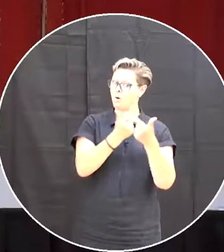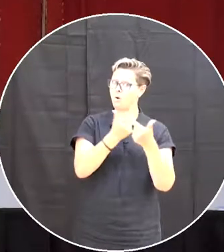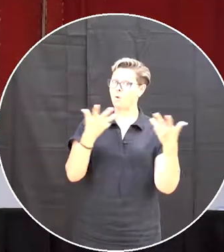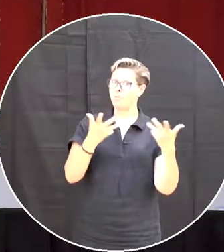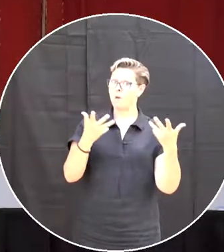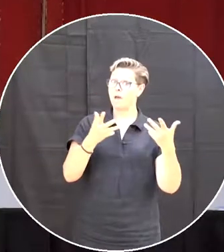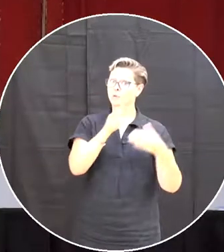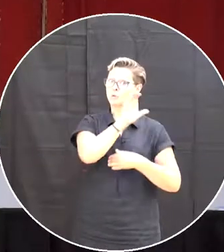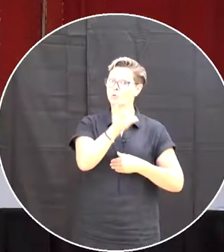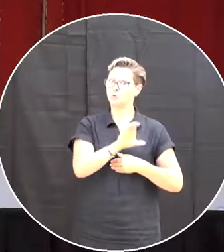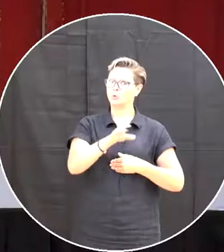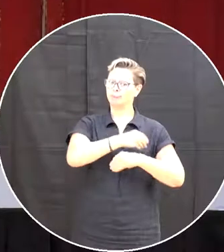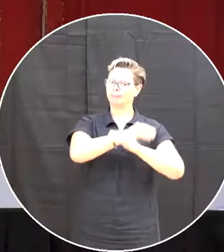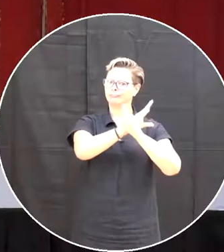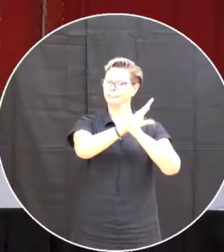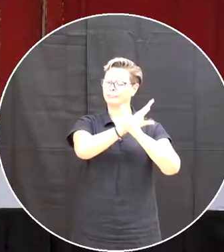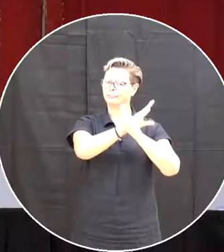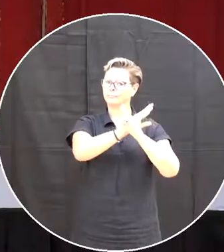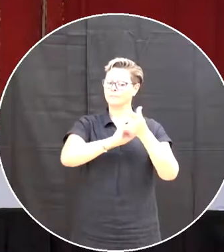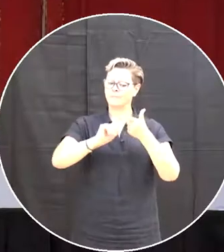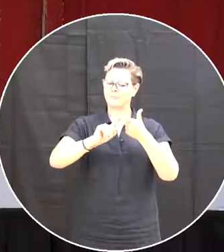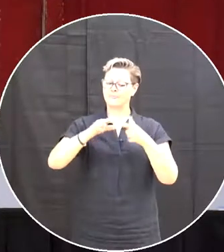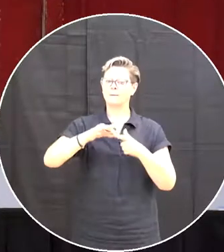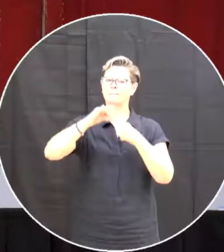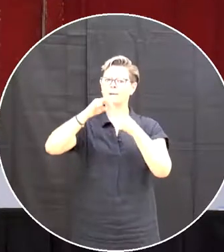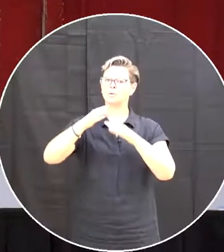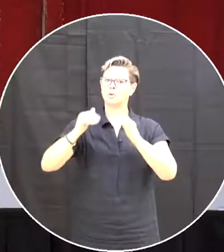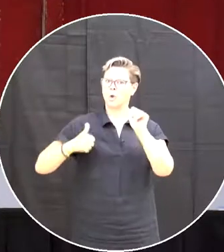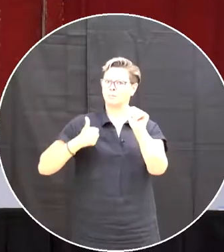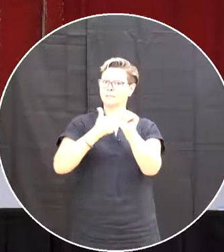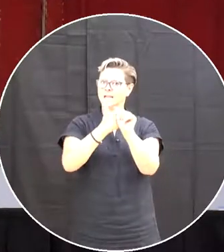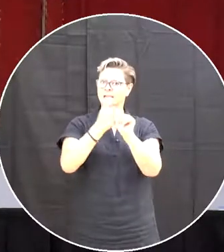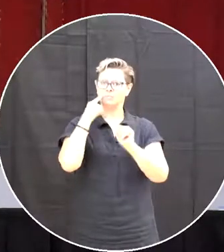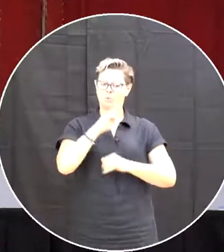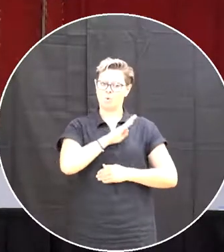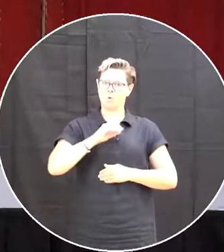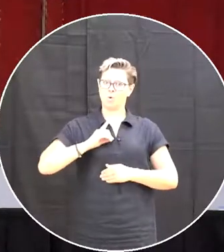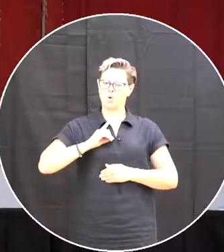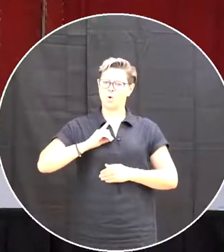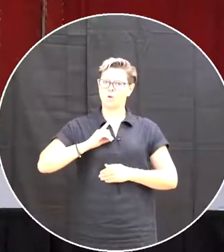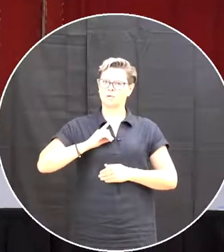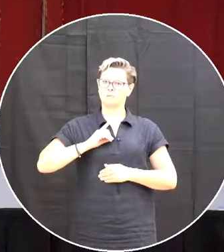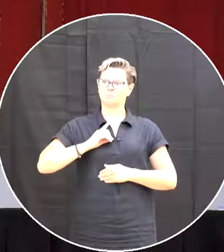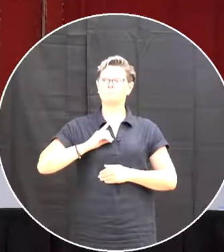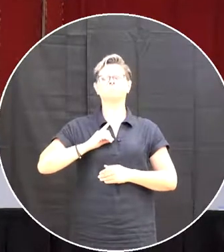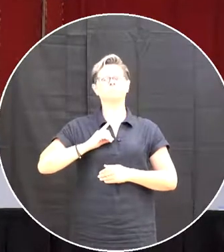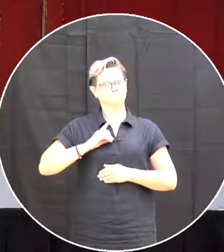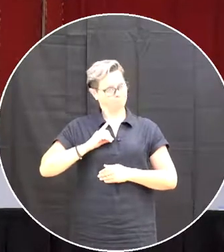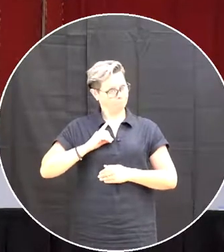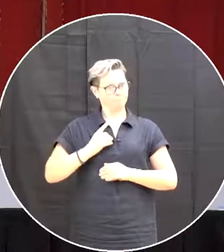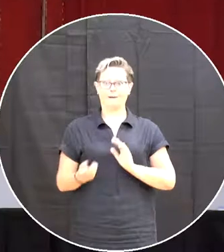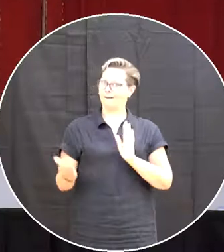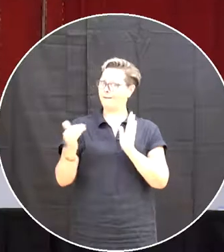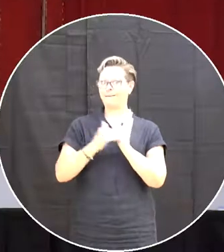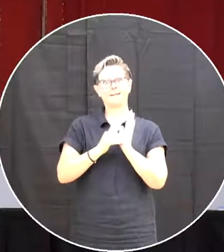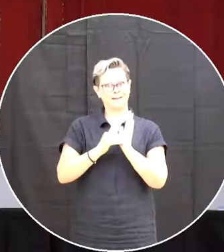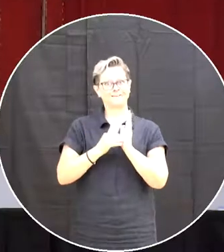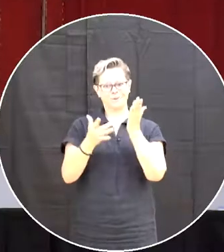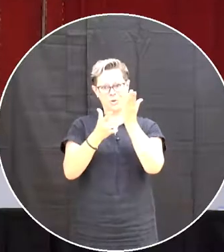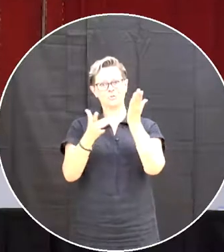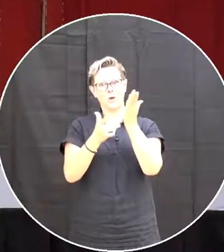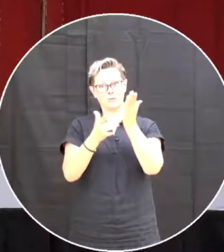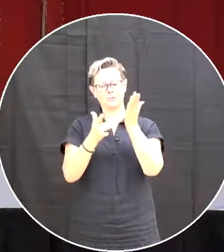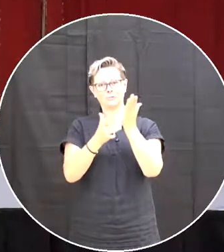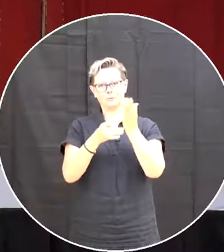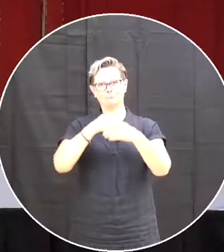by zoom our special updates of the board are up are again done through the technology